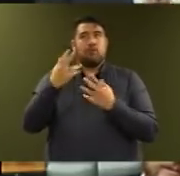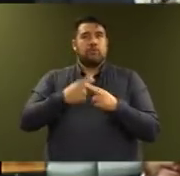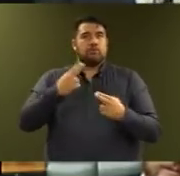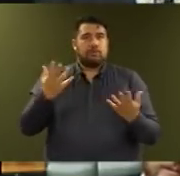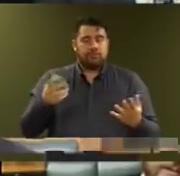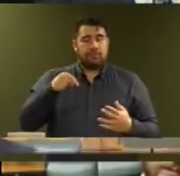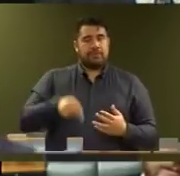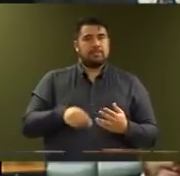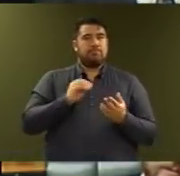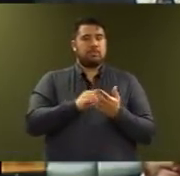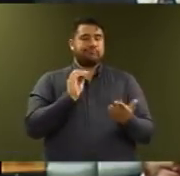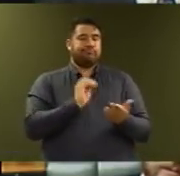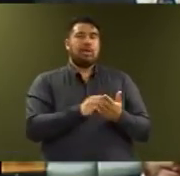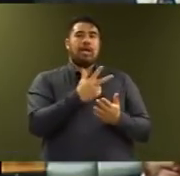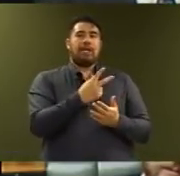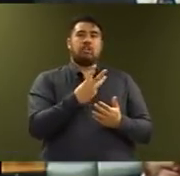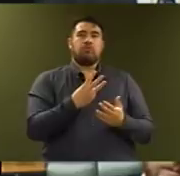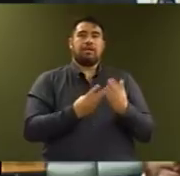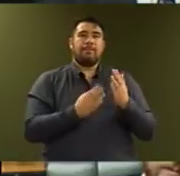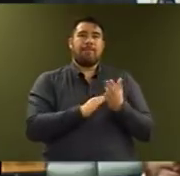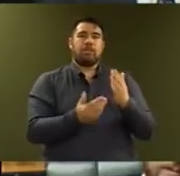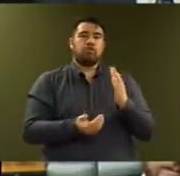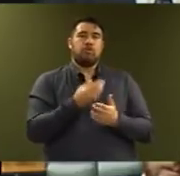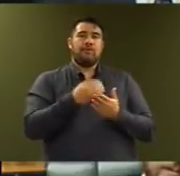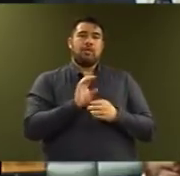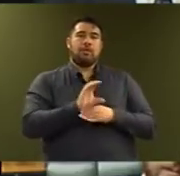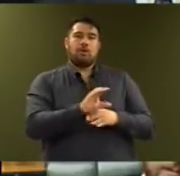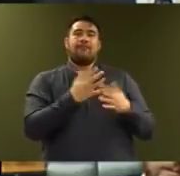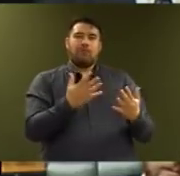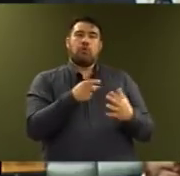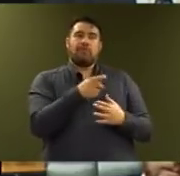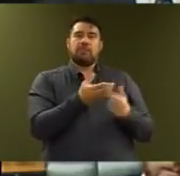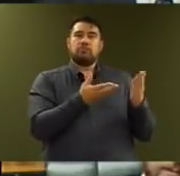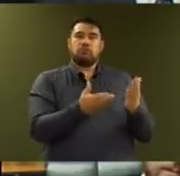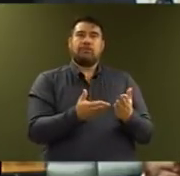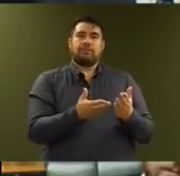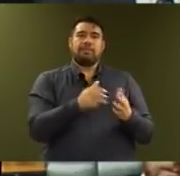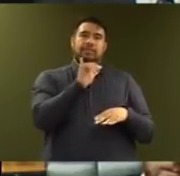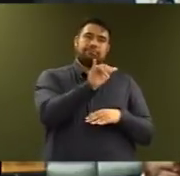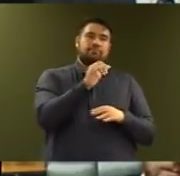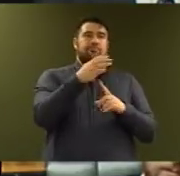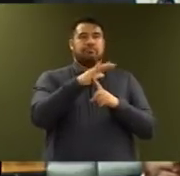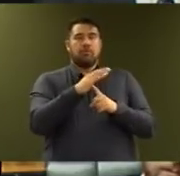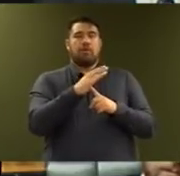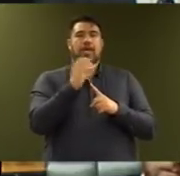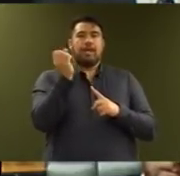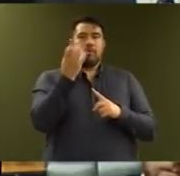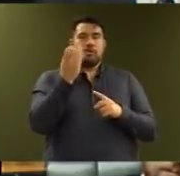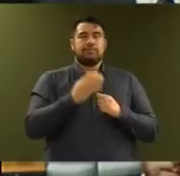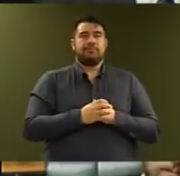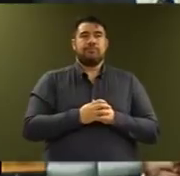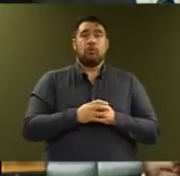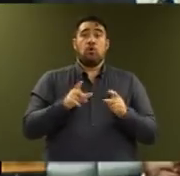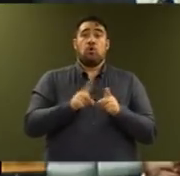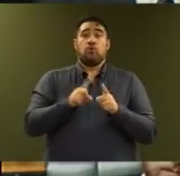budget, close to $83 million in new funding will go towards these services. We also want to save more lives by detecting illness